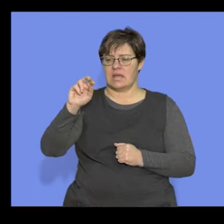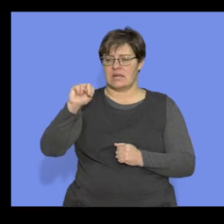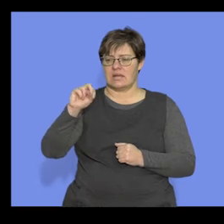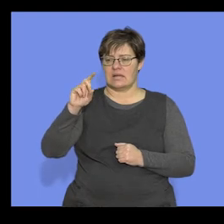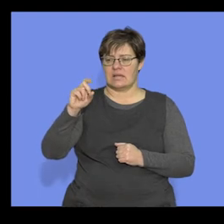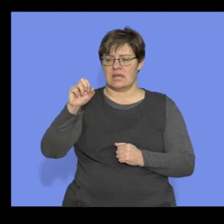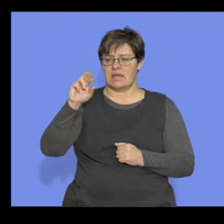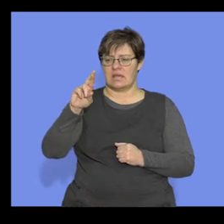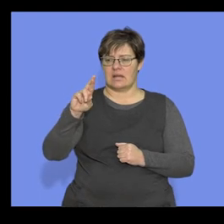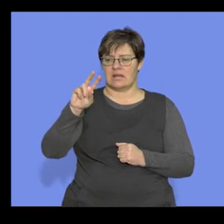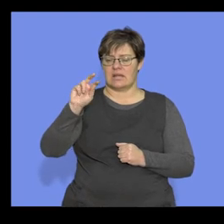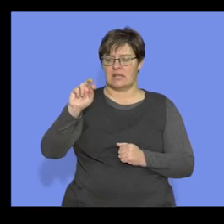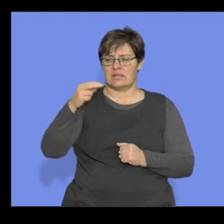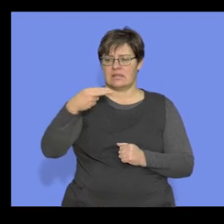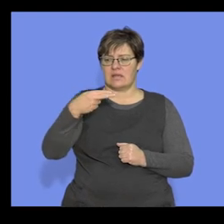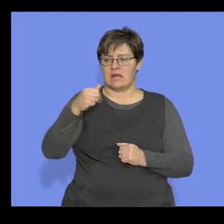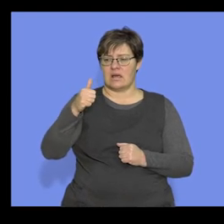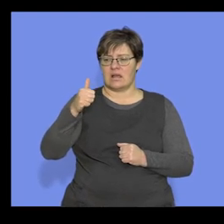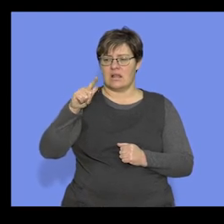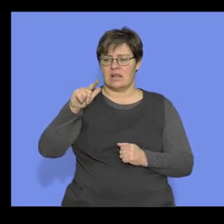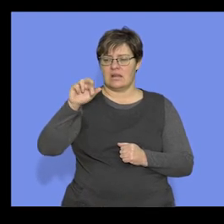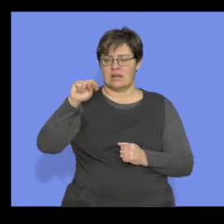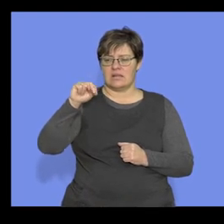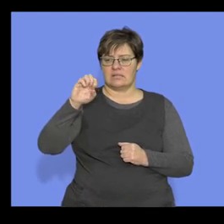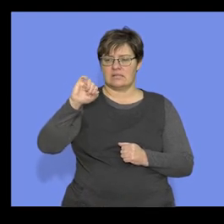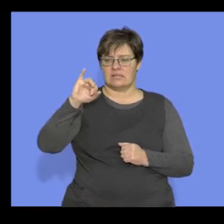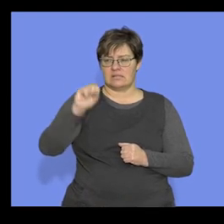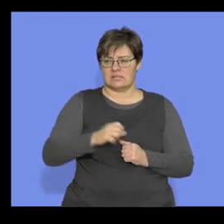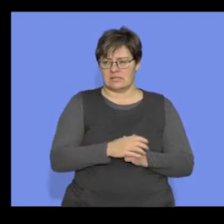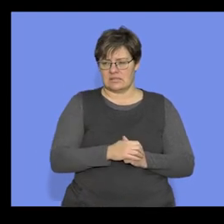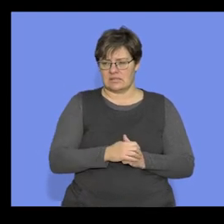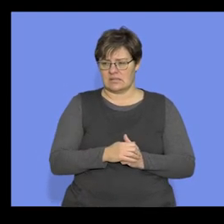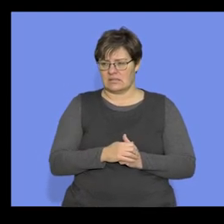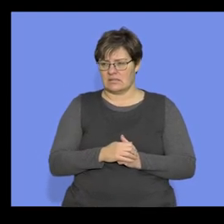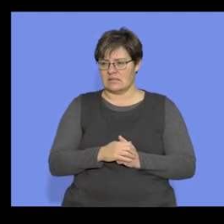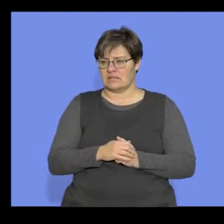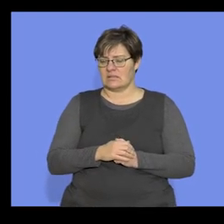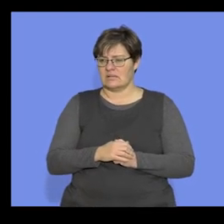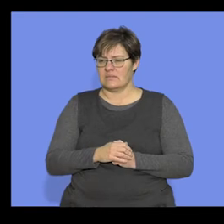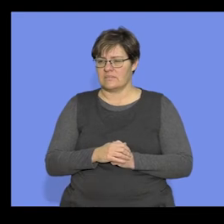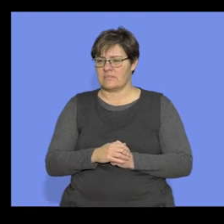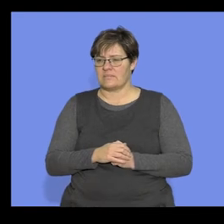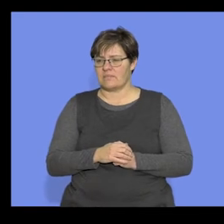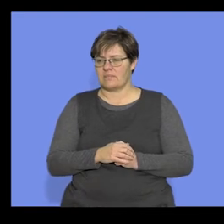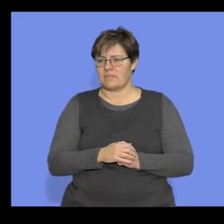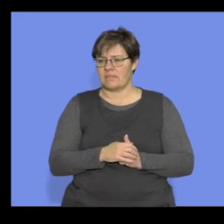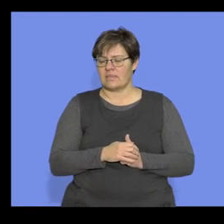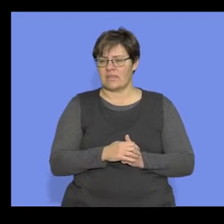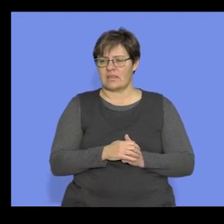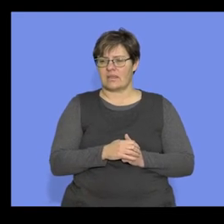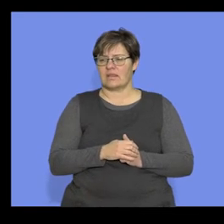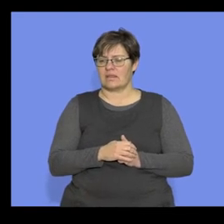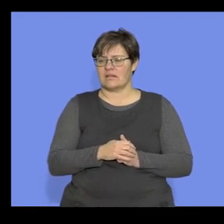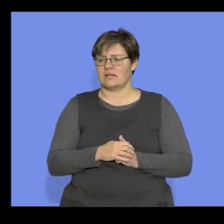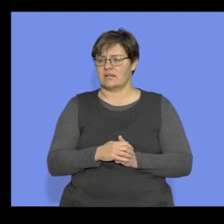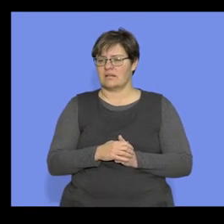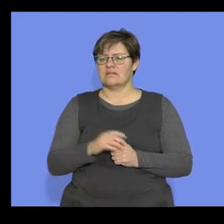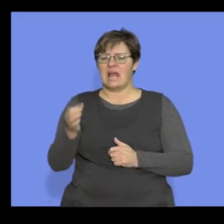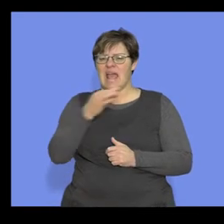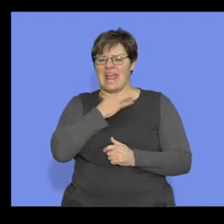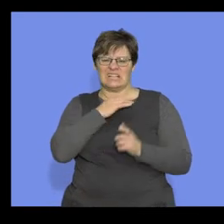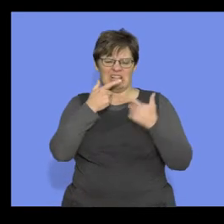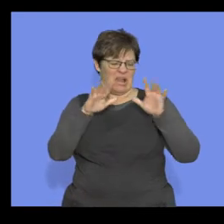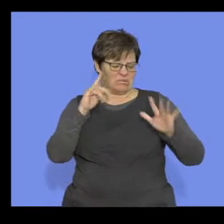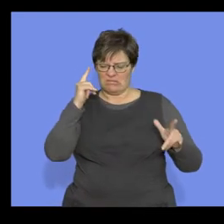Homo neanderthalensis. Not neanderthal, neanderthal. Funny enough, we call it a tall, right? Not a